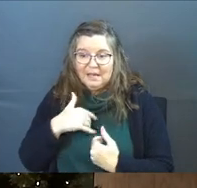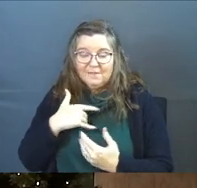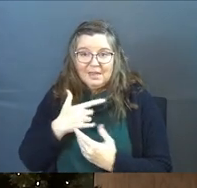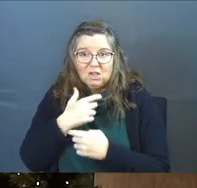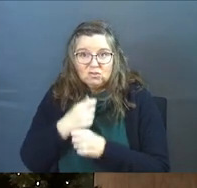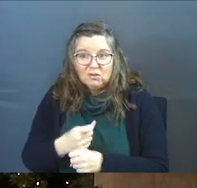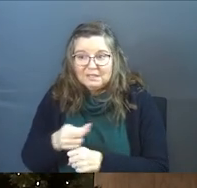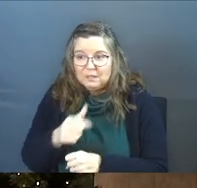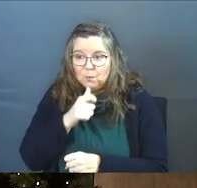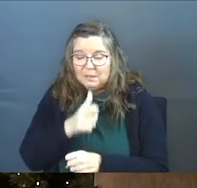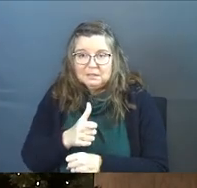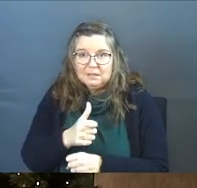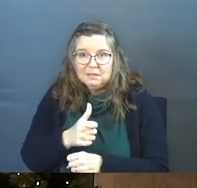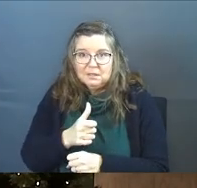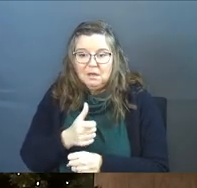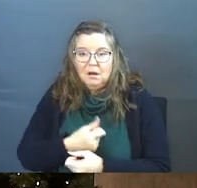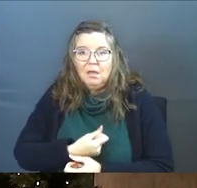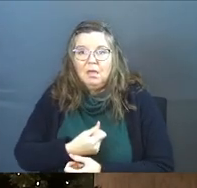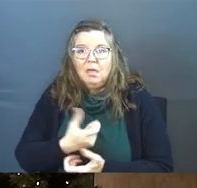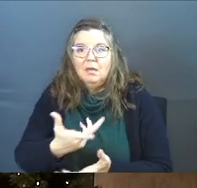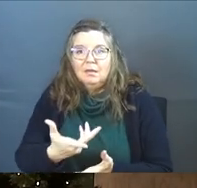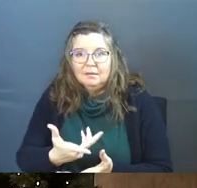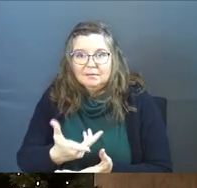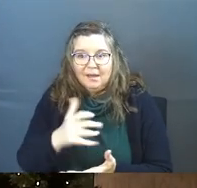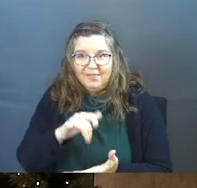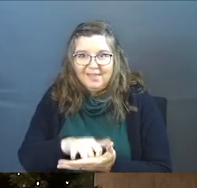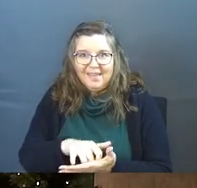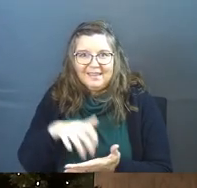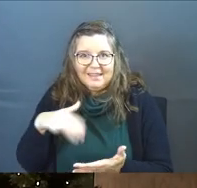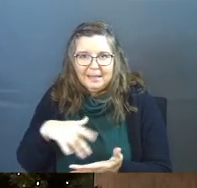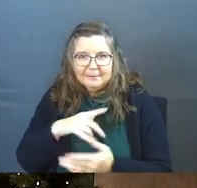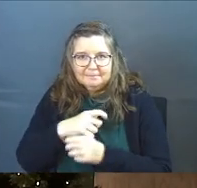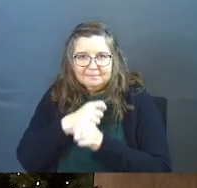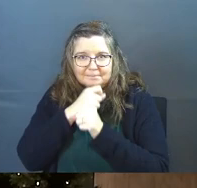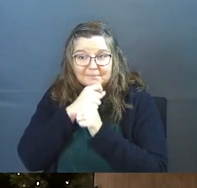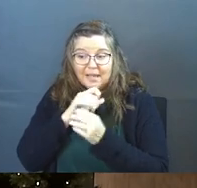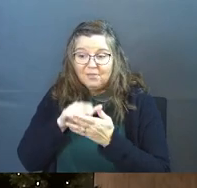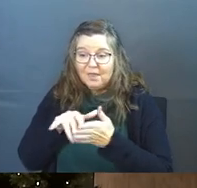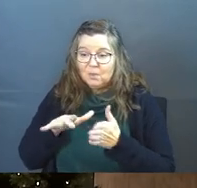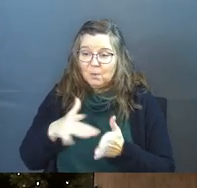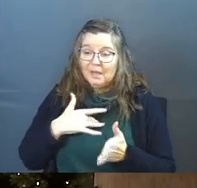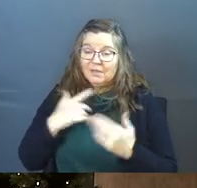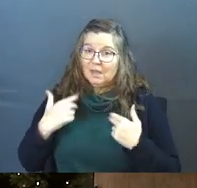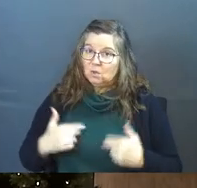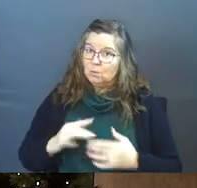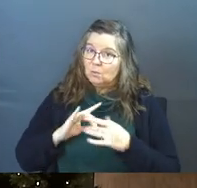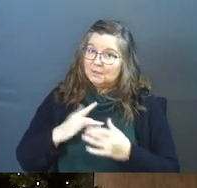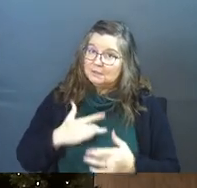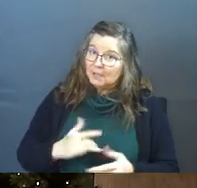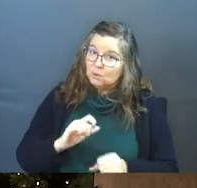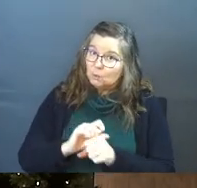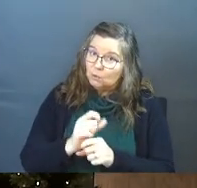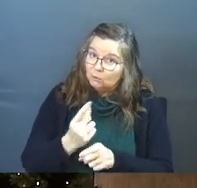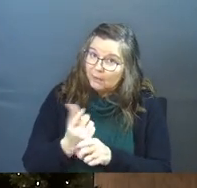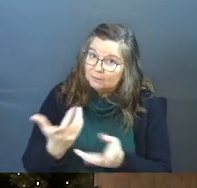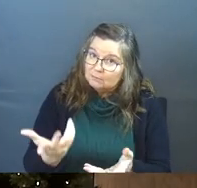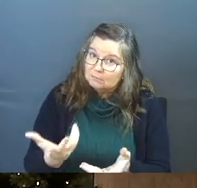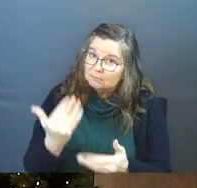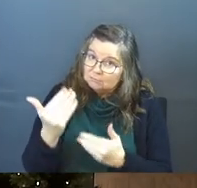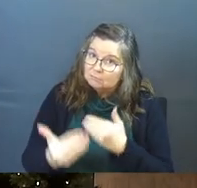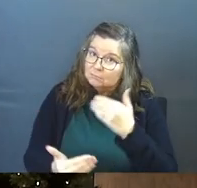have that trust. He wasn't going to put those cards out on the table. And isn't that the way human relationships tend to work?